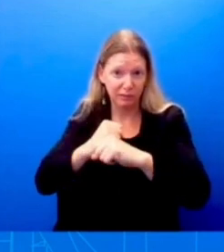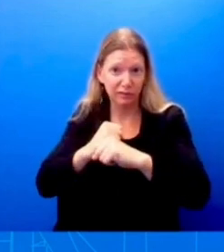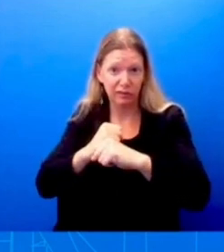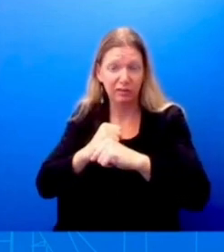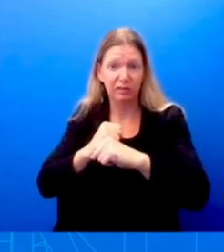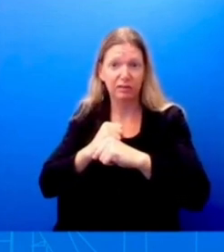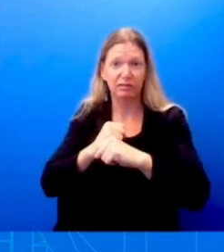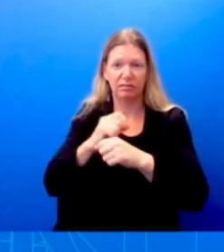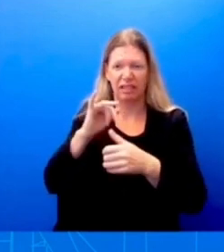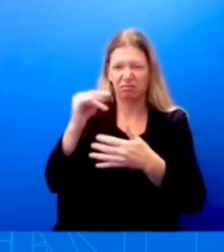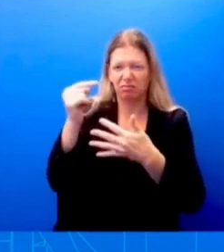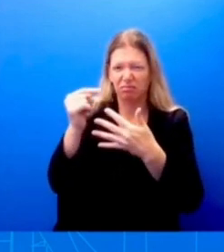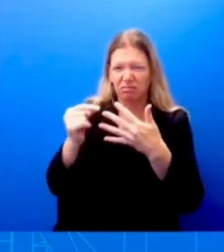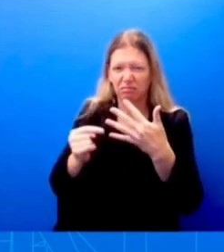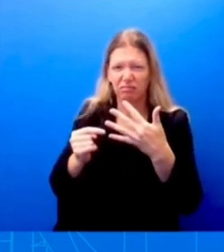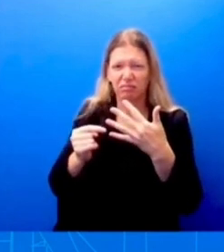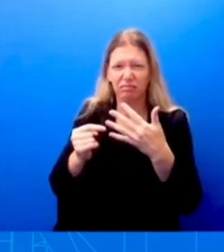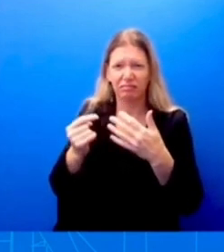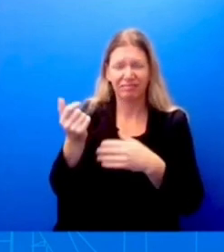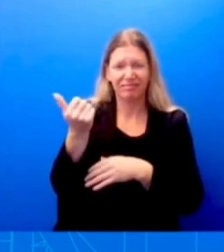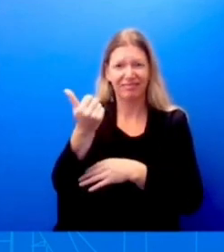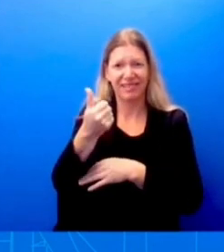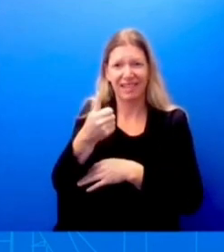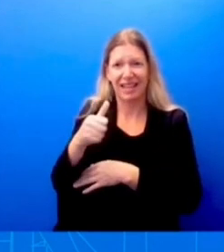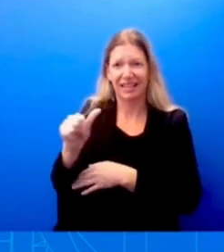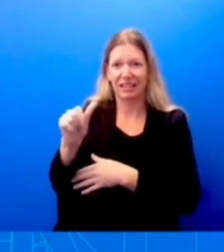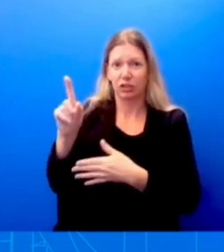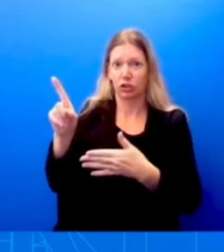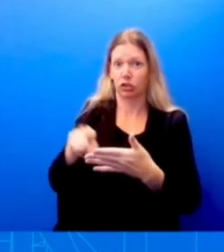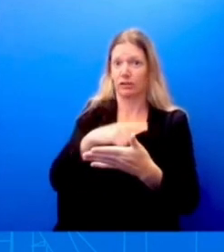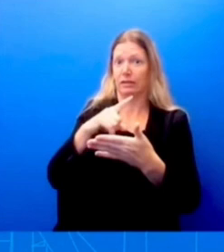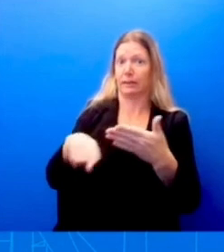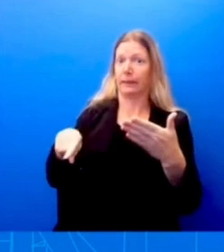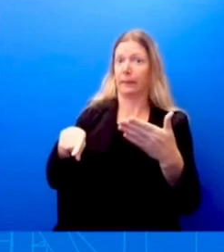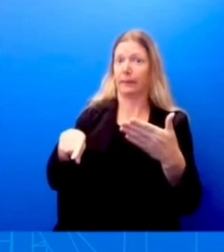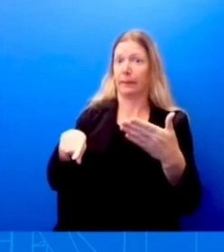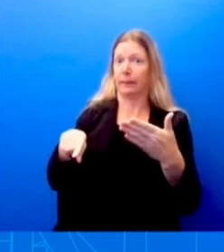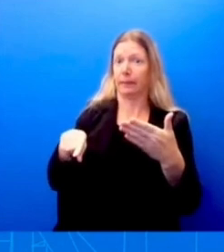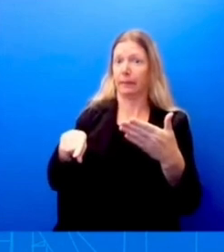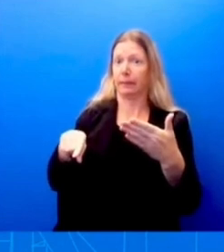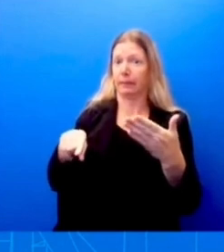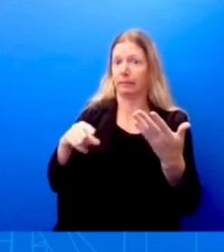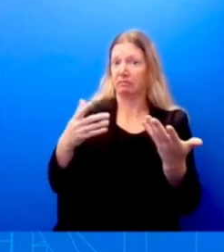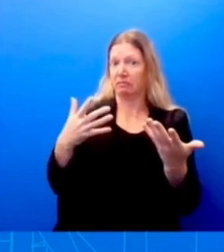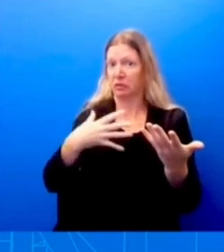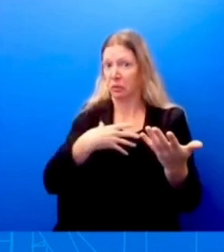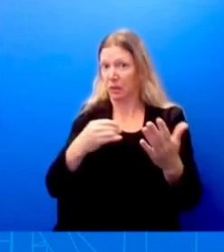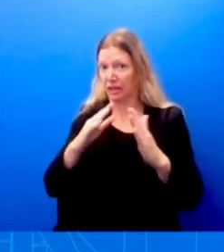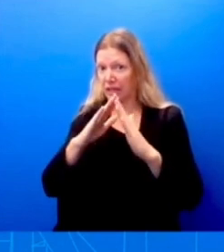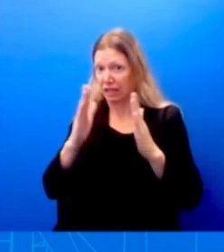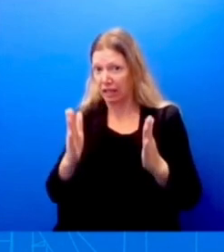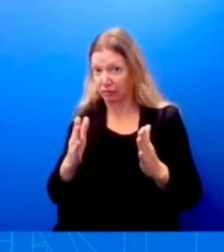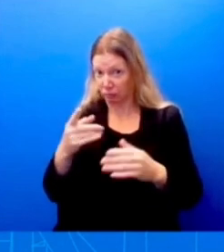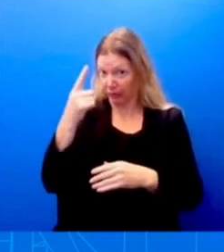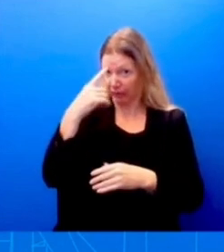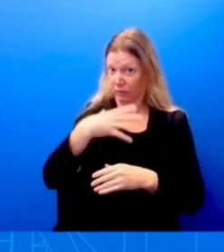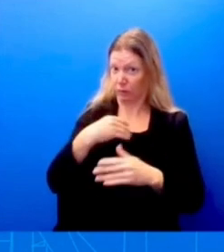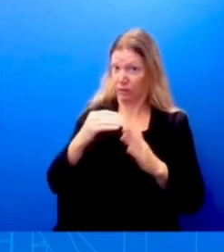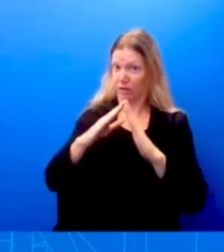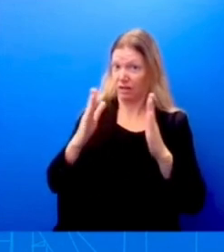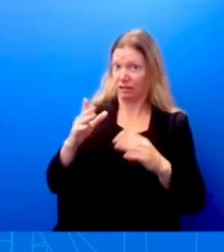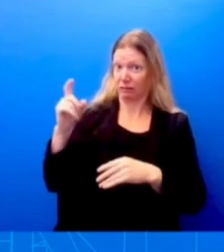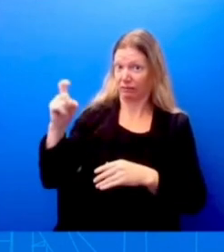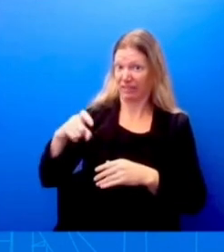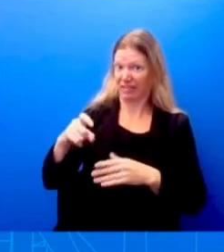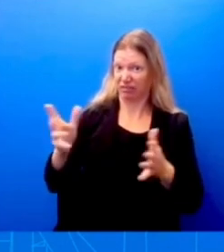validity to those criticisms in the view of the White House? Or should the White House be perhaps urging departments to cooperate with ongoing investigations? we always,